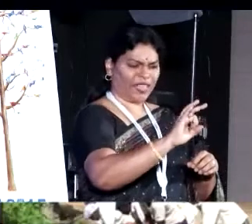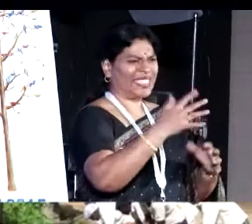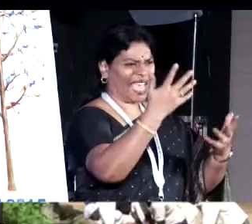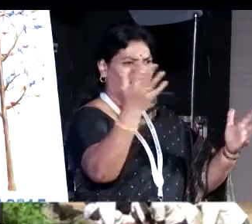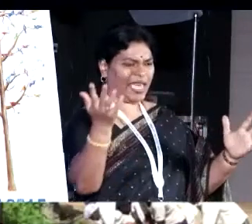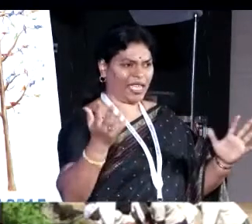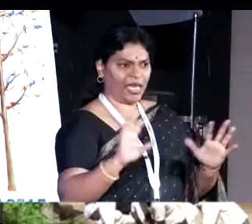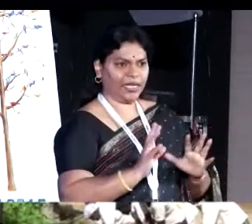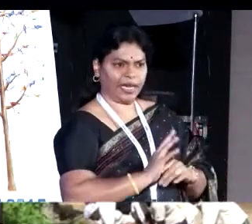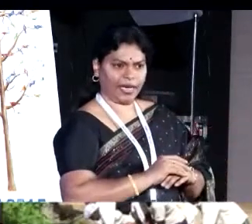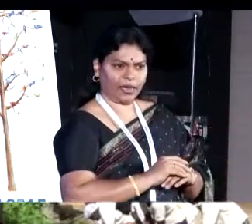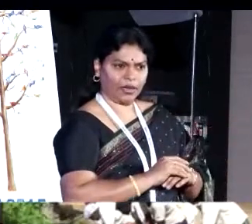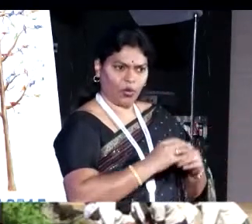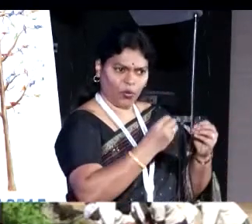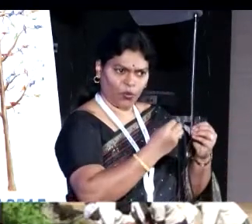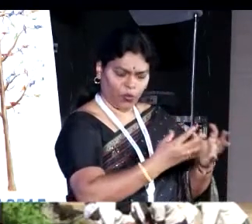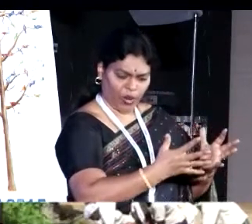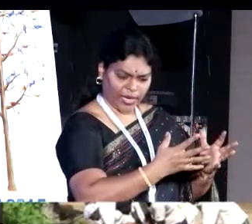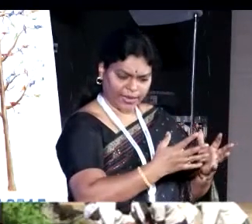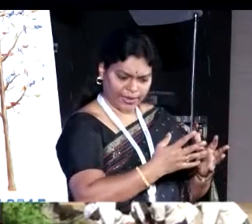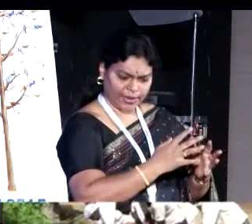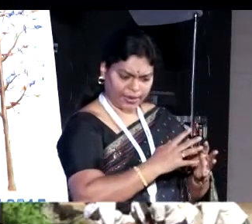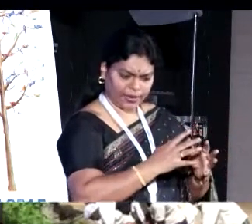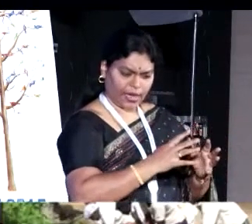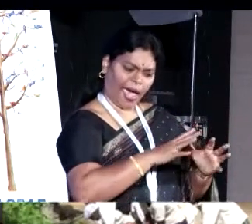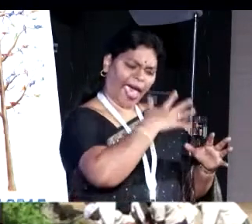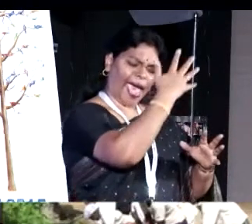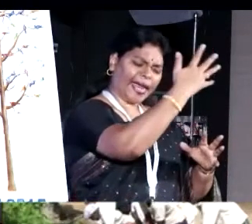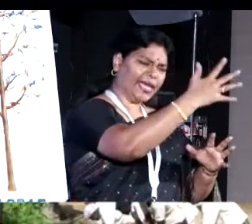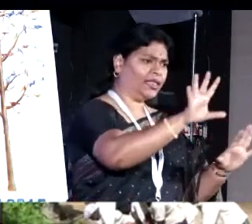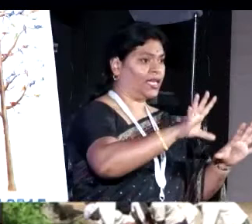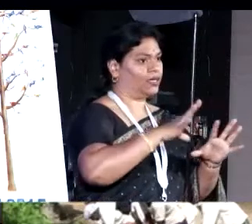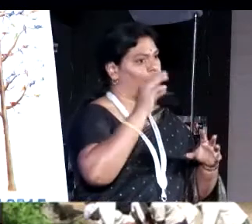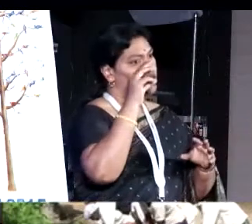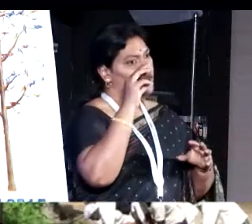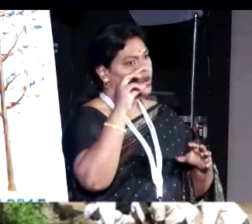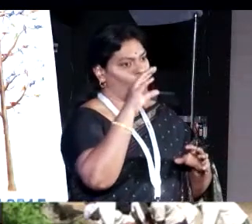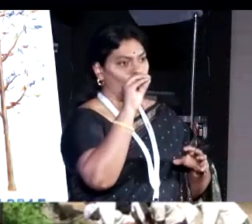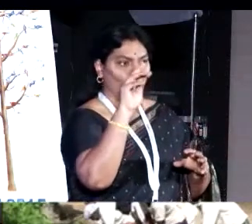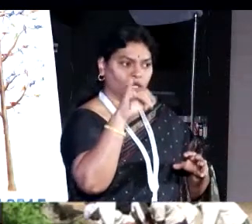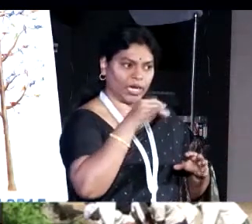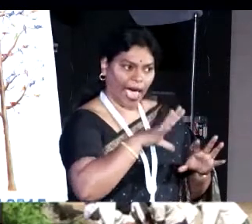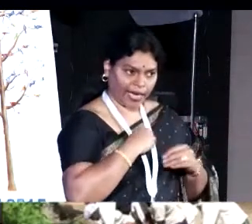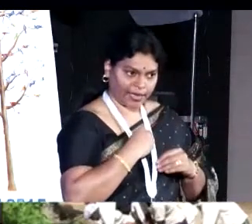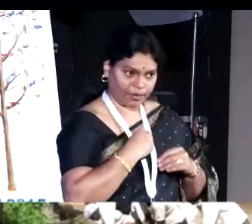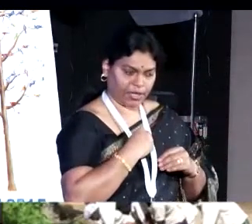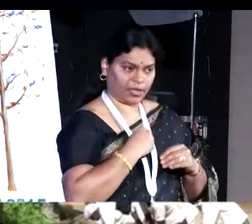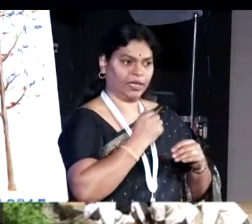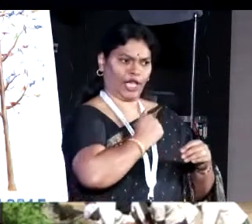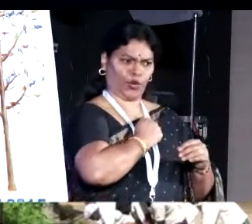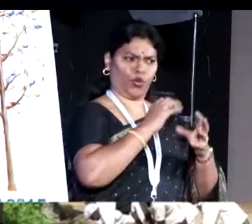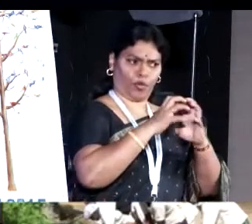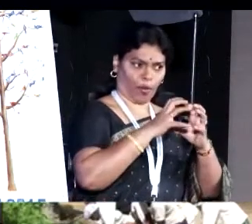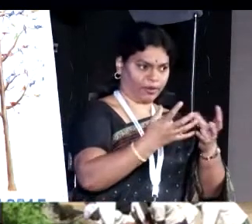anything and everything. mean, at Goonj except a shit pot, everything is acceptable. People in the communities take up their own issues,